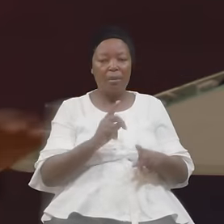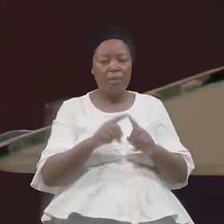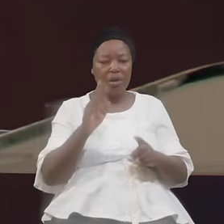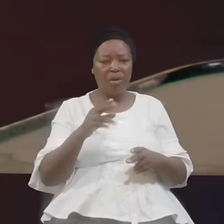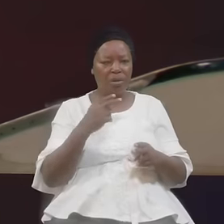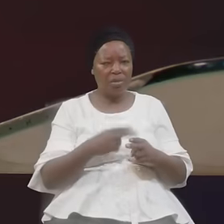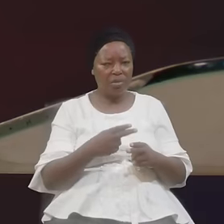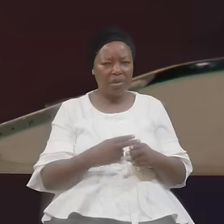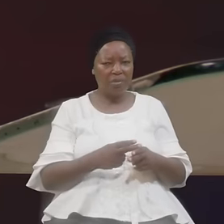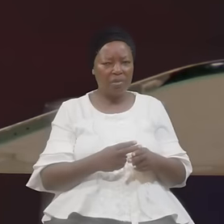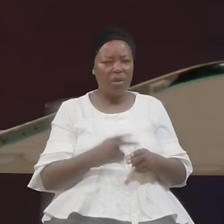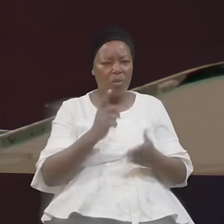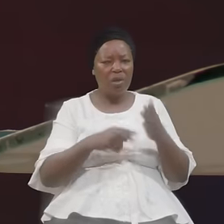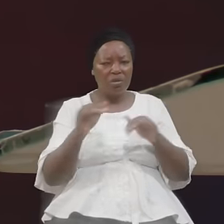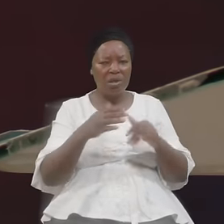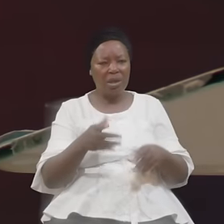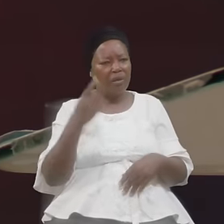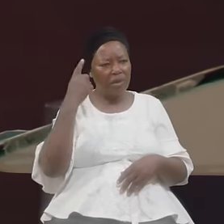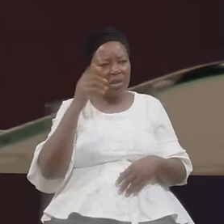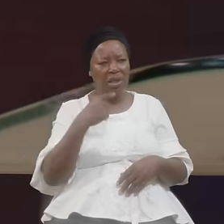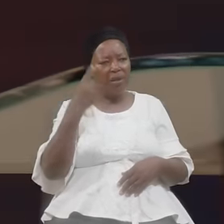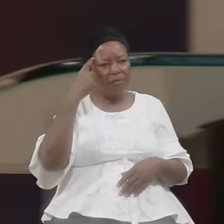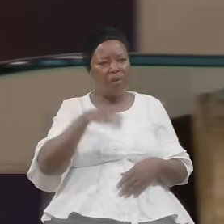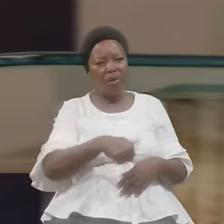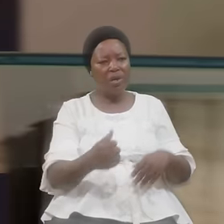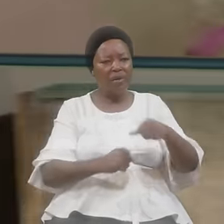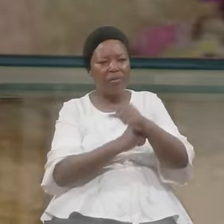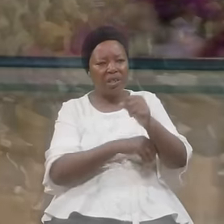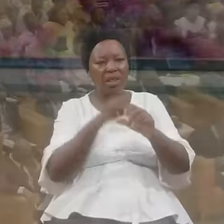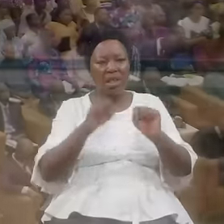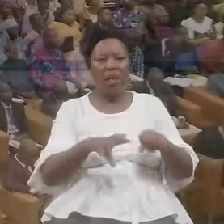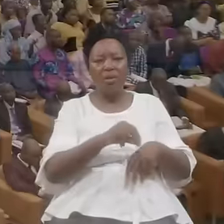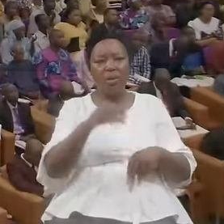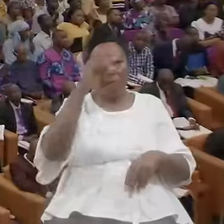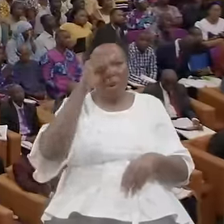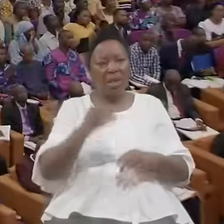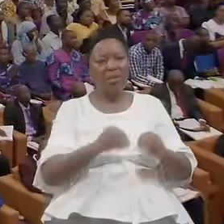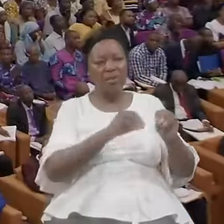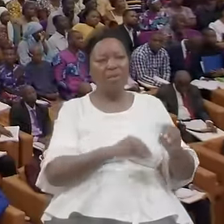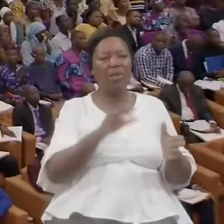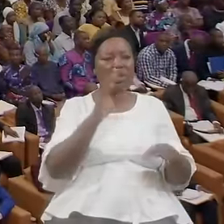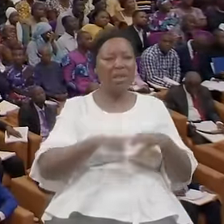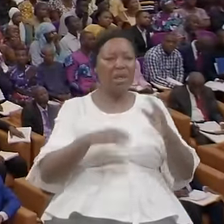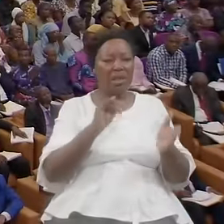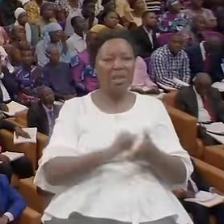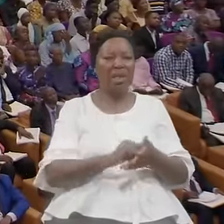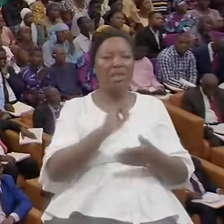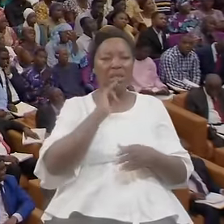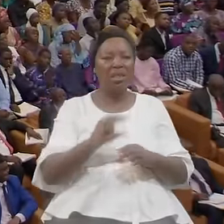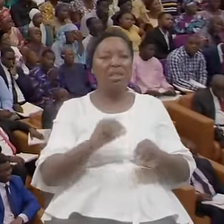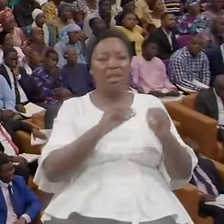Says For All The Foundation Can No Man Lay Than That Is Ledge